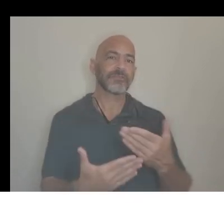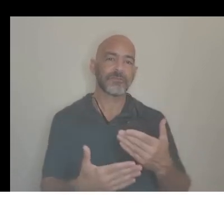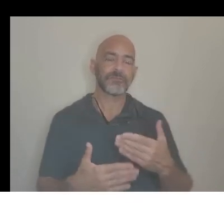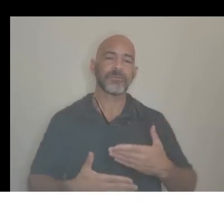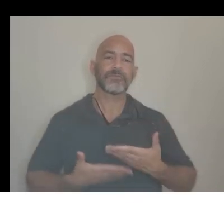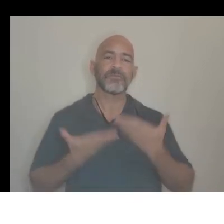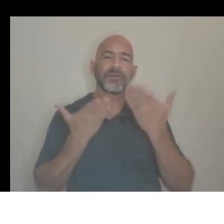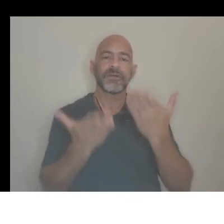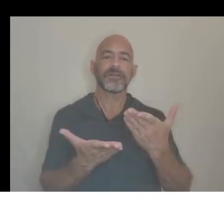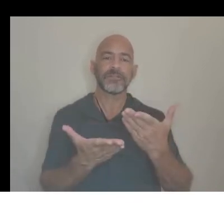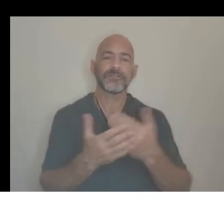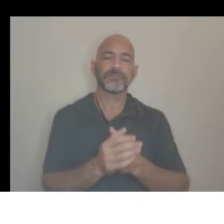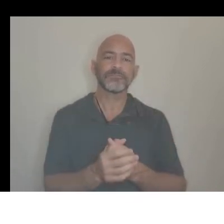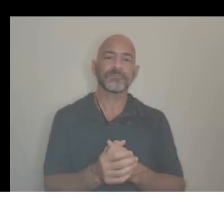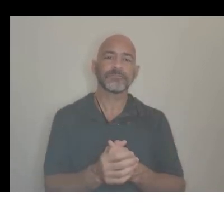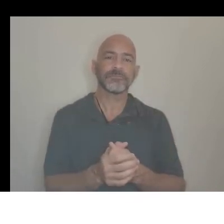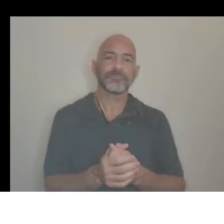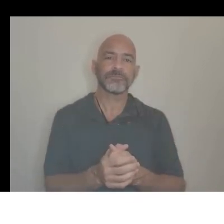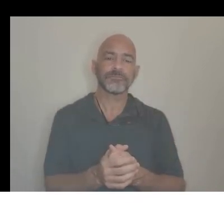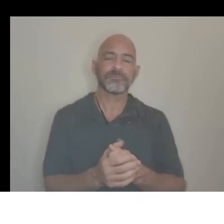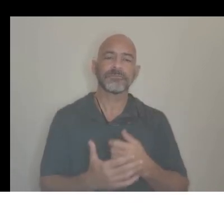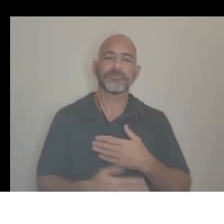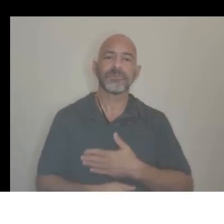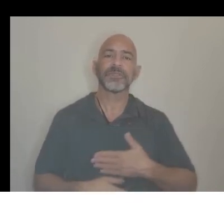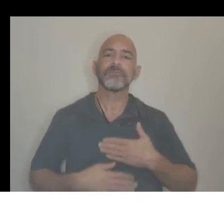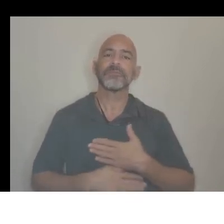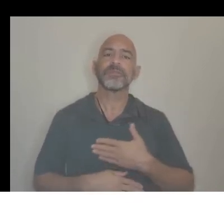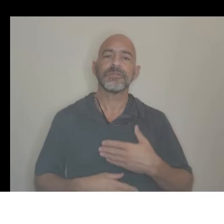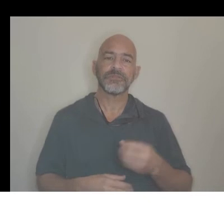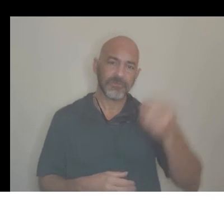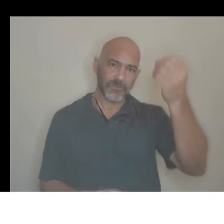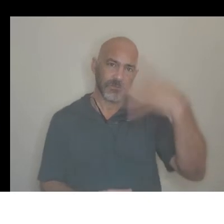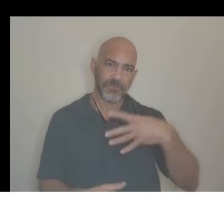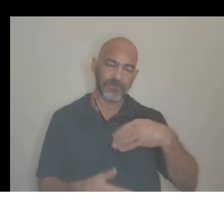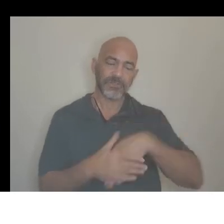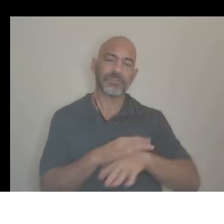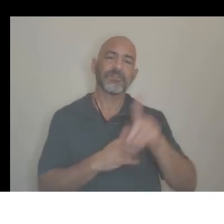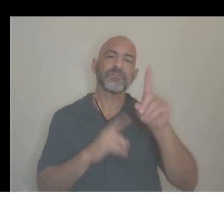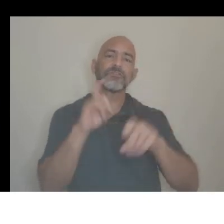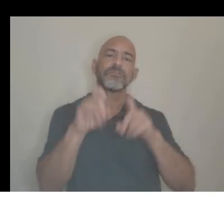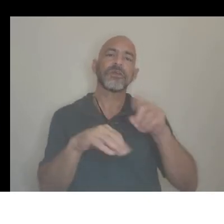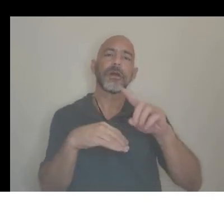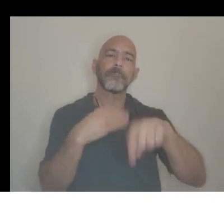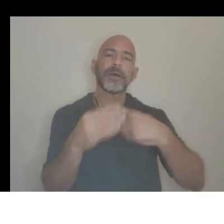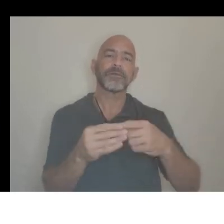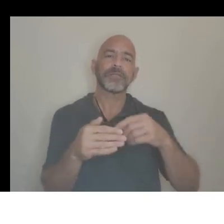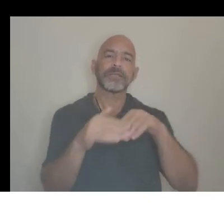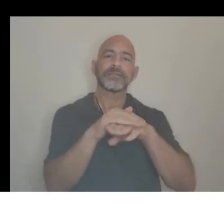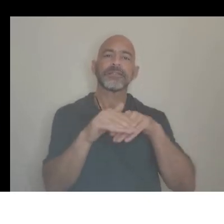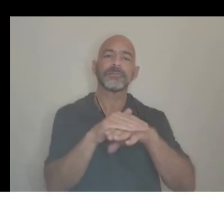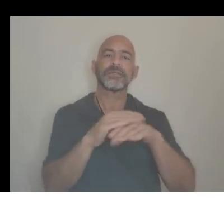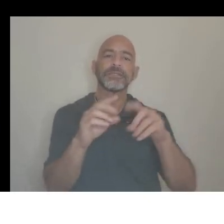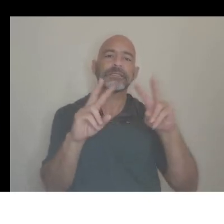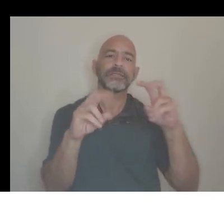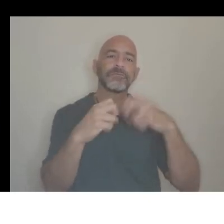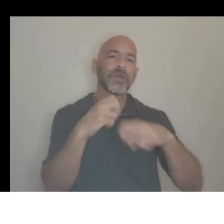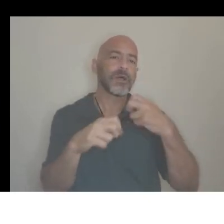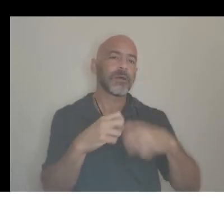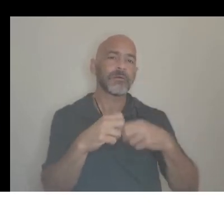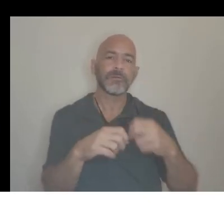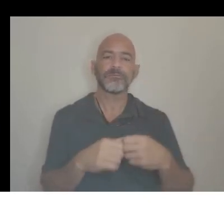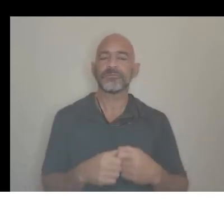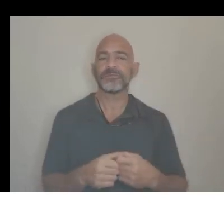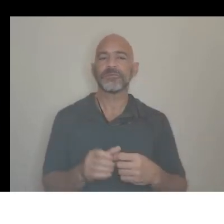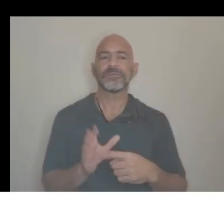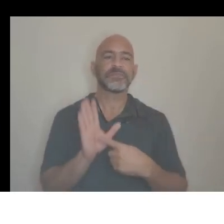in the survey to let us know about any accessibility issues. We're working to improve every month. Issues with display and making